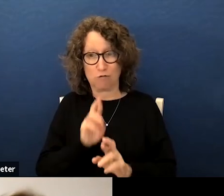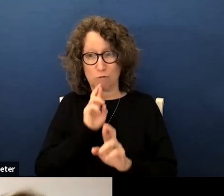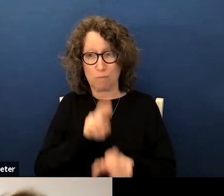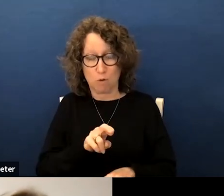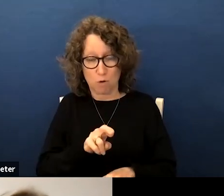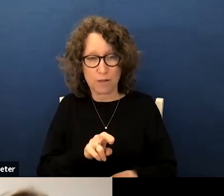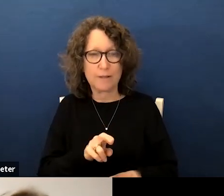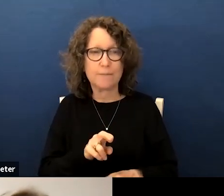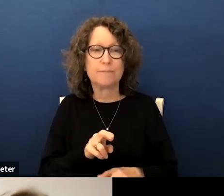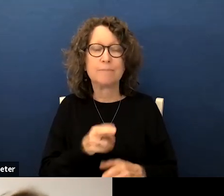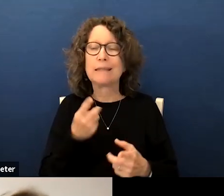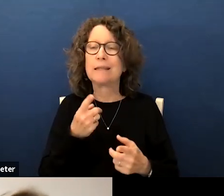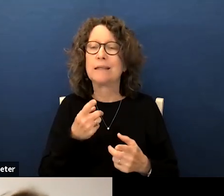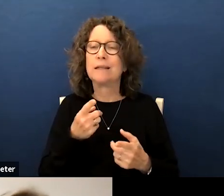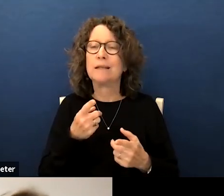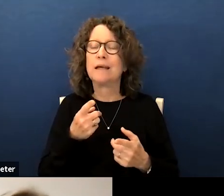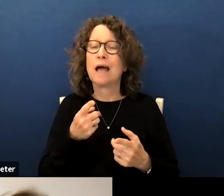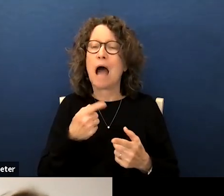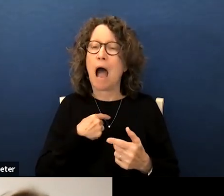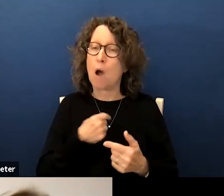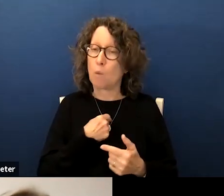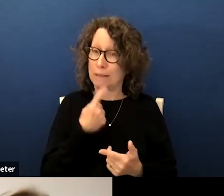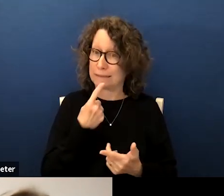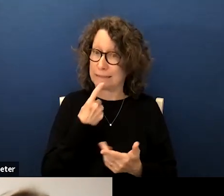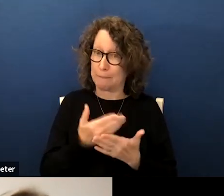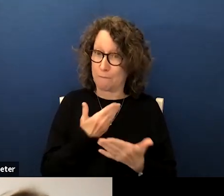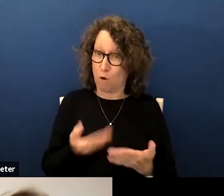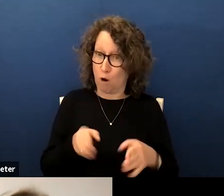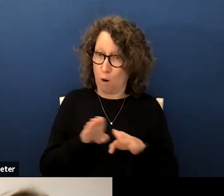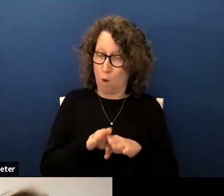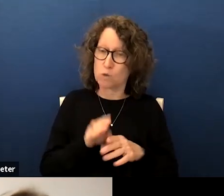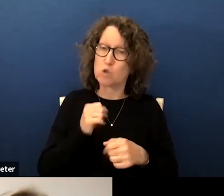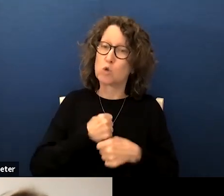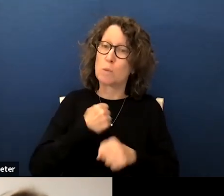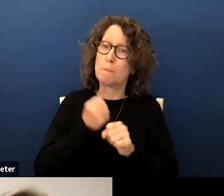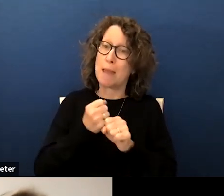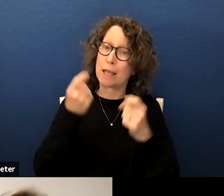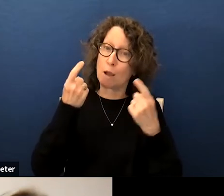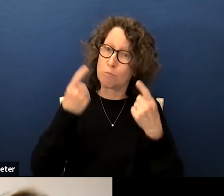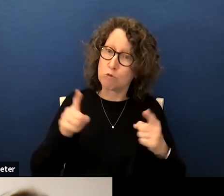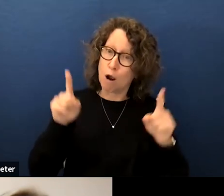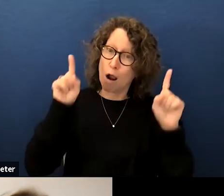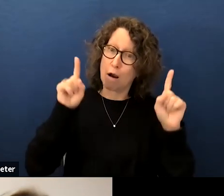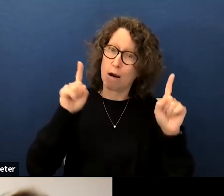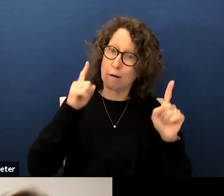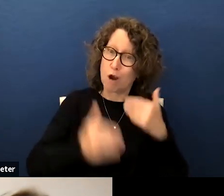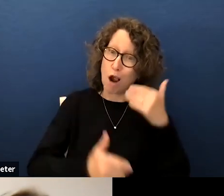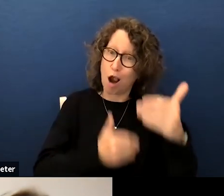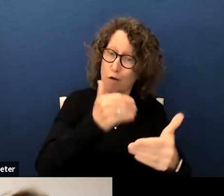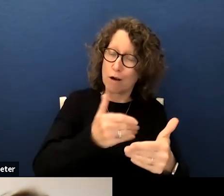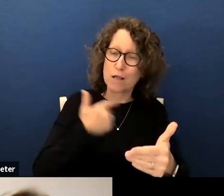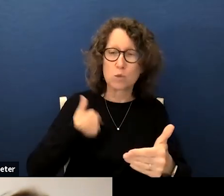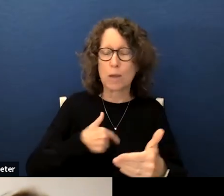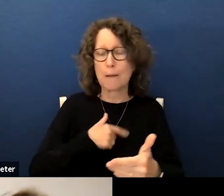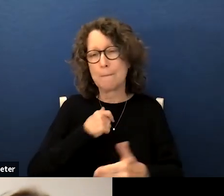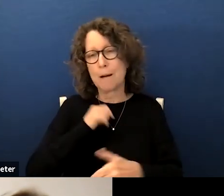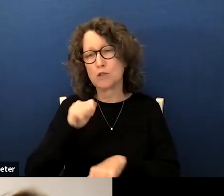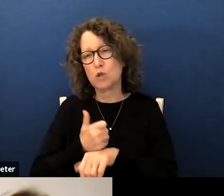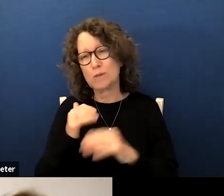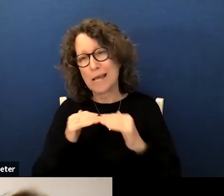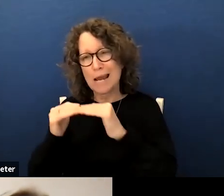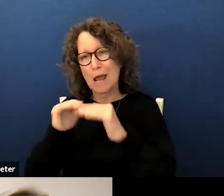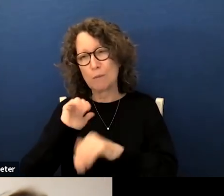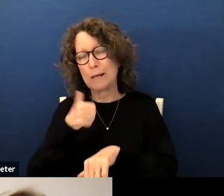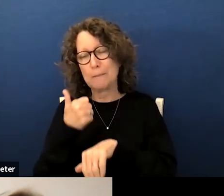in closing i'm going to underscore that in order to make progress we believe that we must employ an equity-based